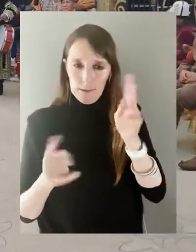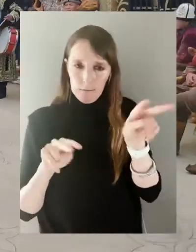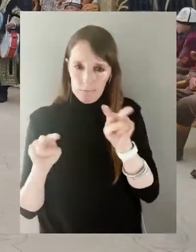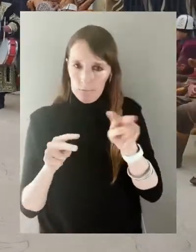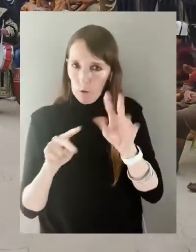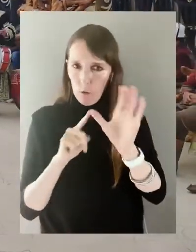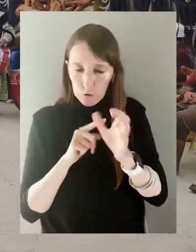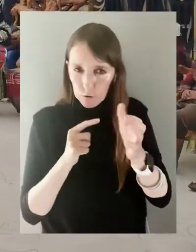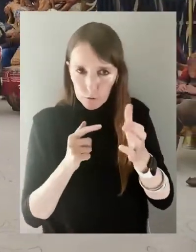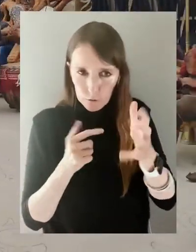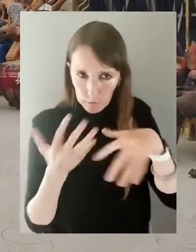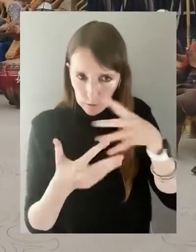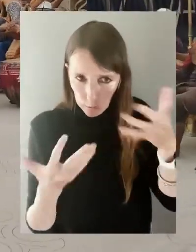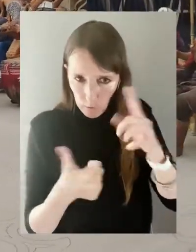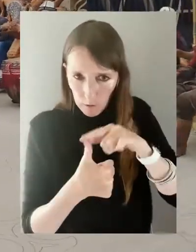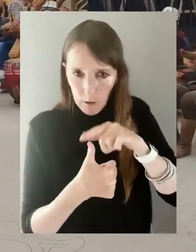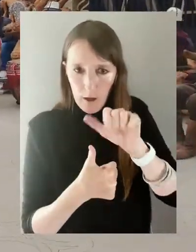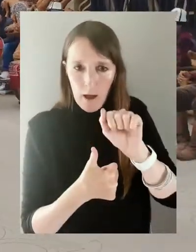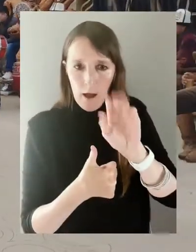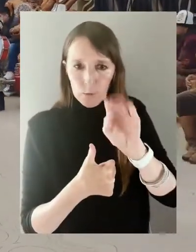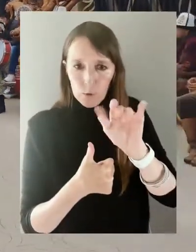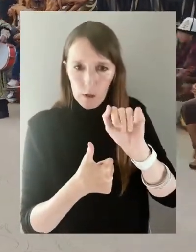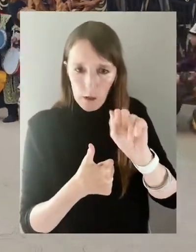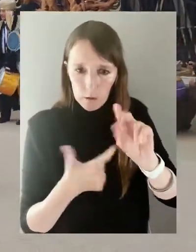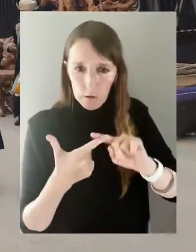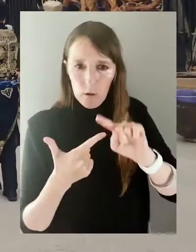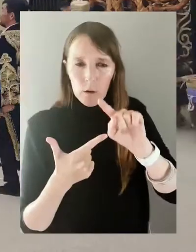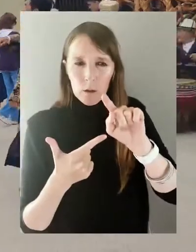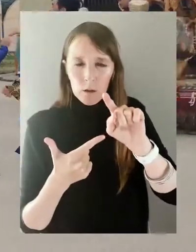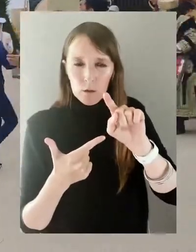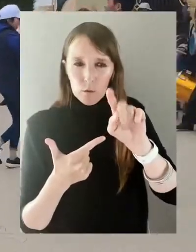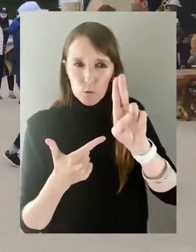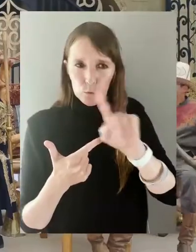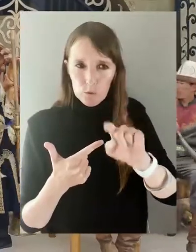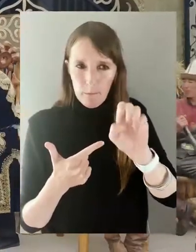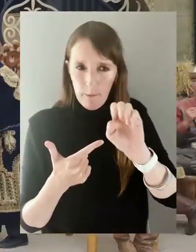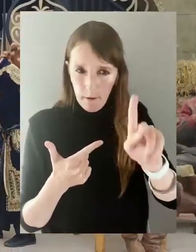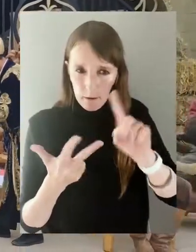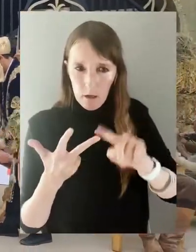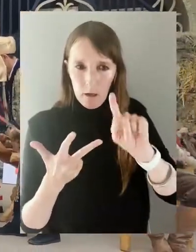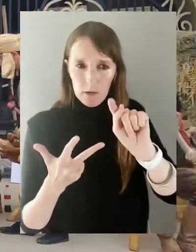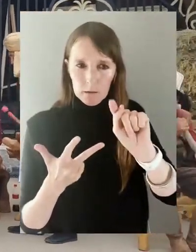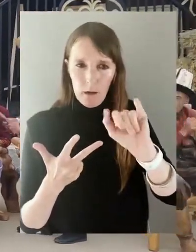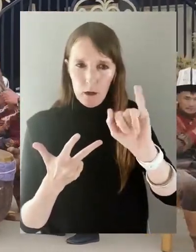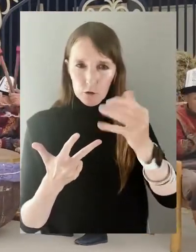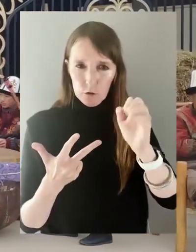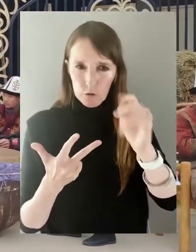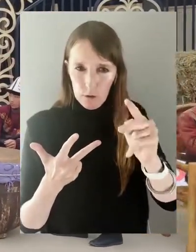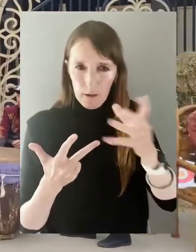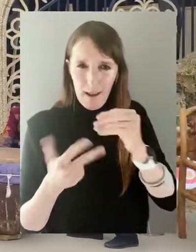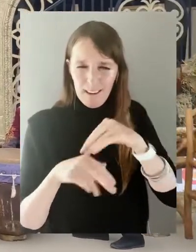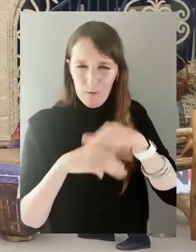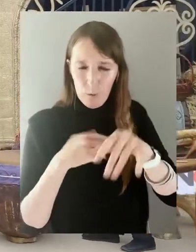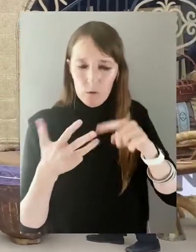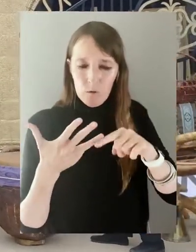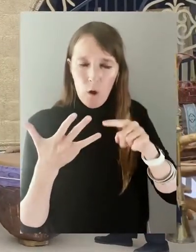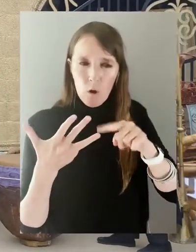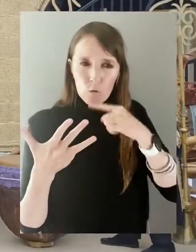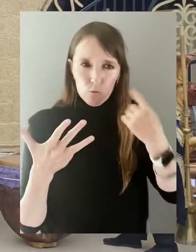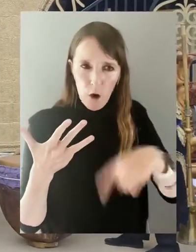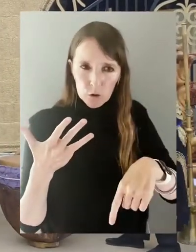mixture of such culture as of Dungan, Uyghur, Uzbek, Tadjik people, as well as the influence of Russian,